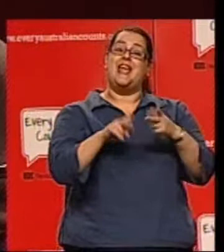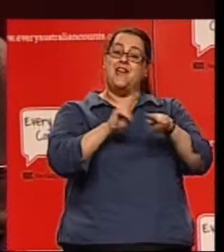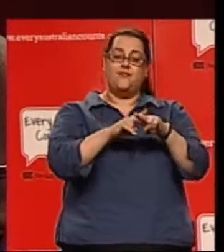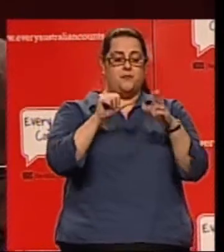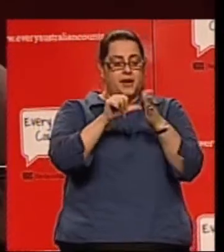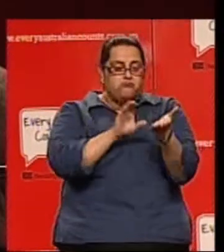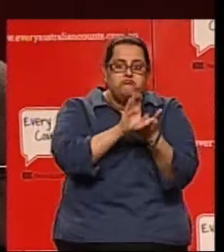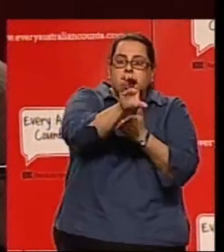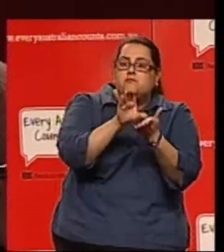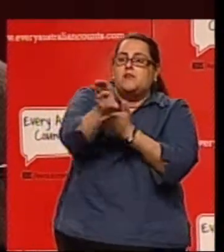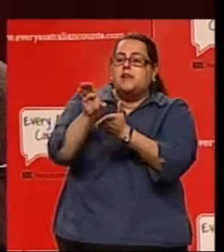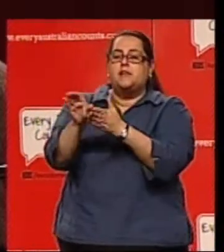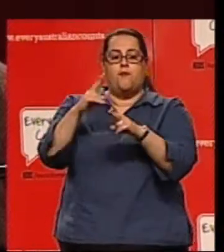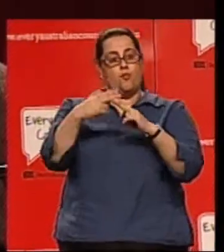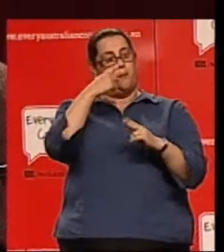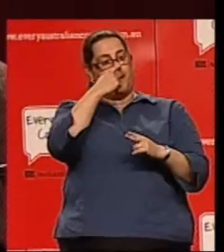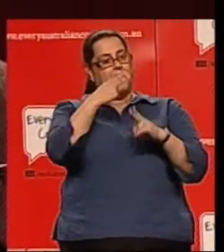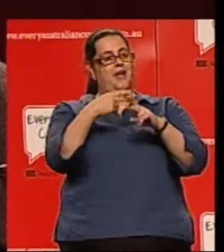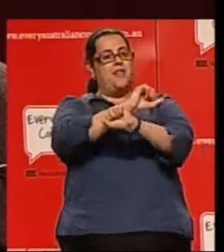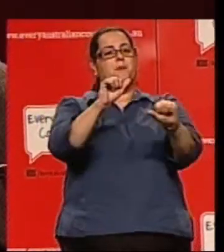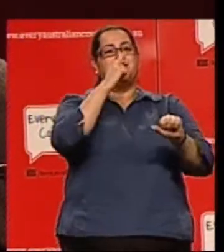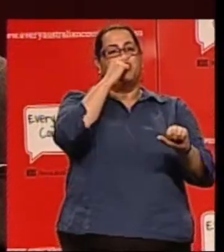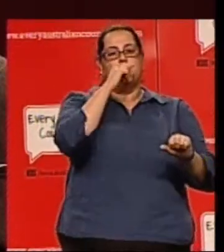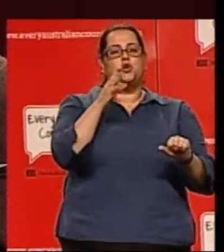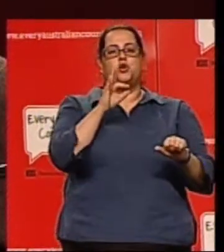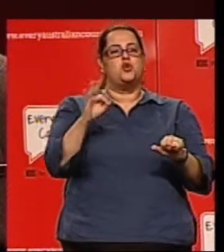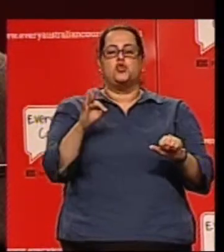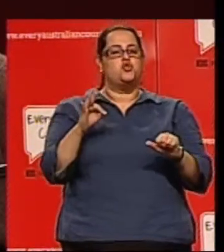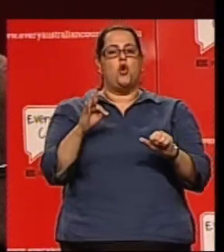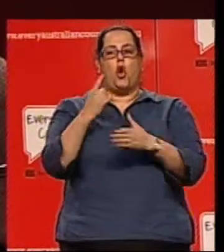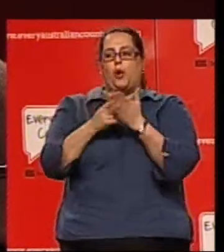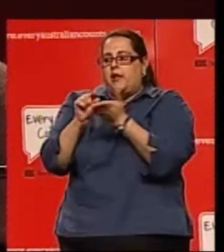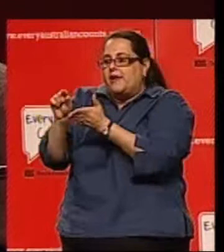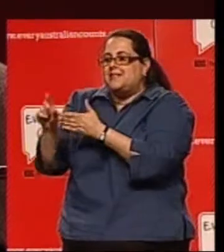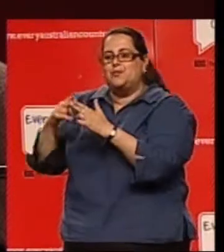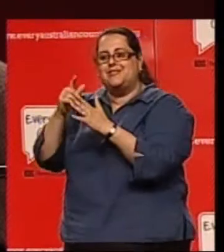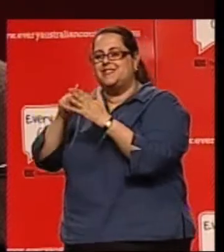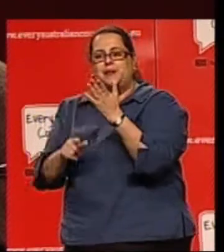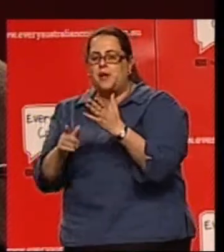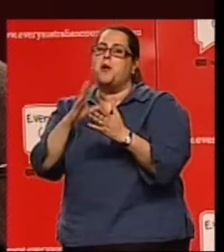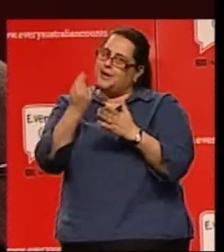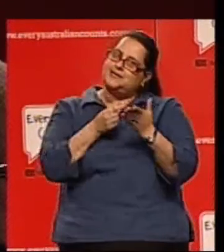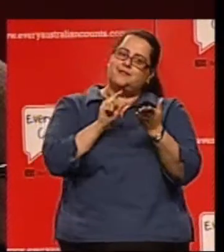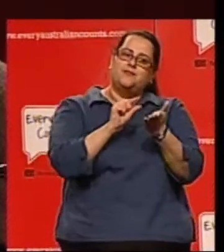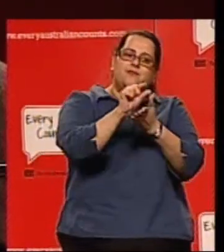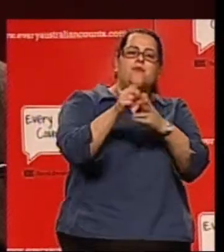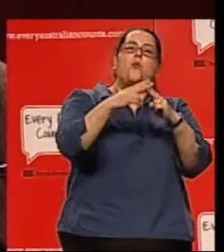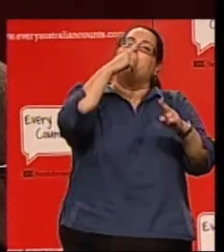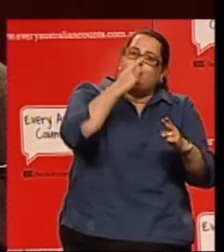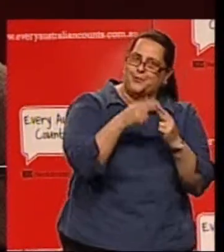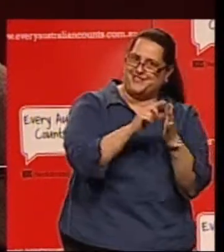invest in people and their potential rather than disabilities and their restrictions, and at the same time